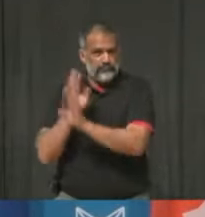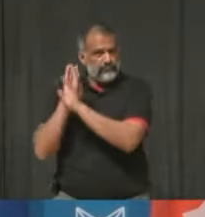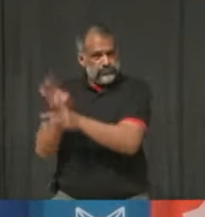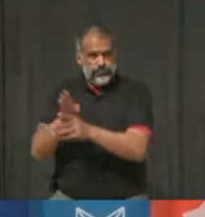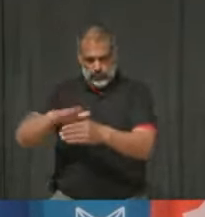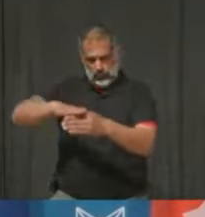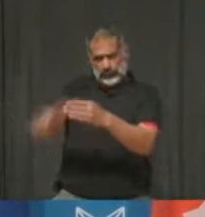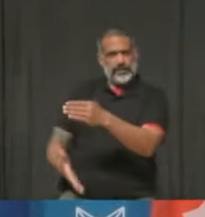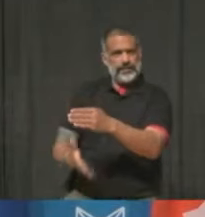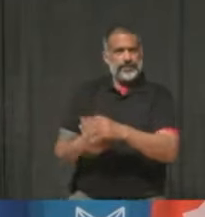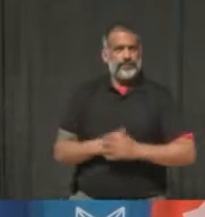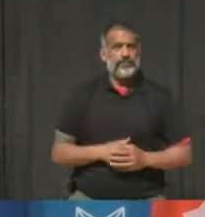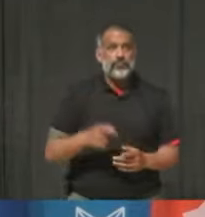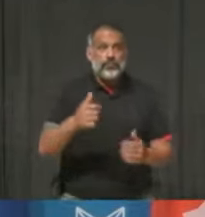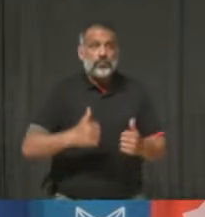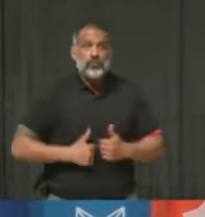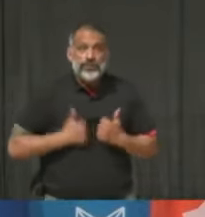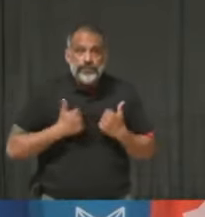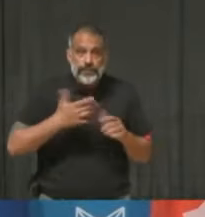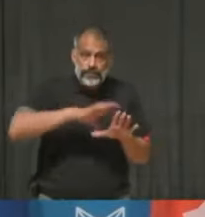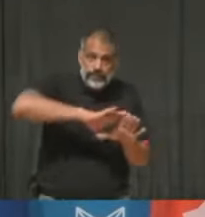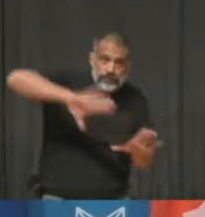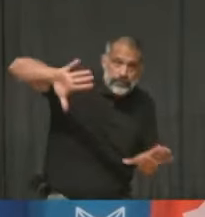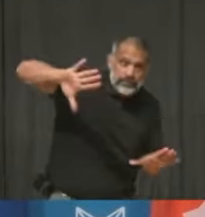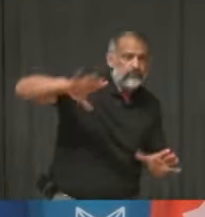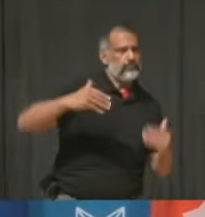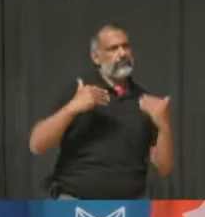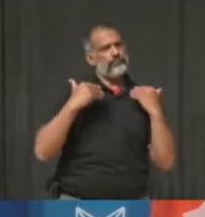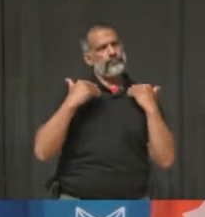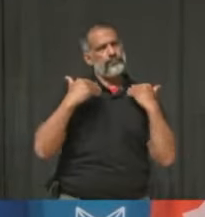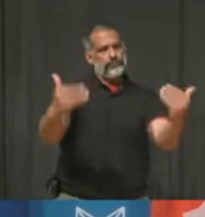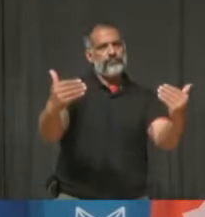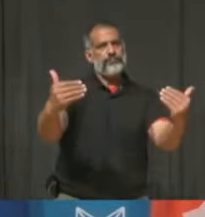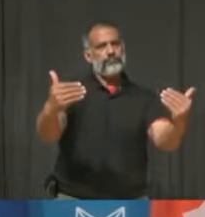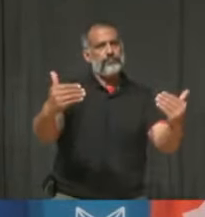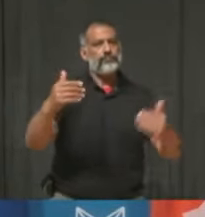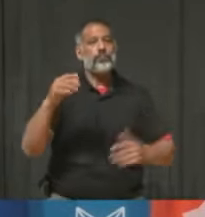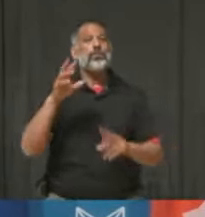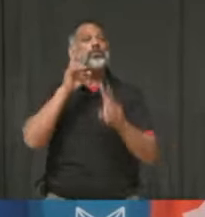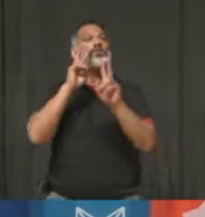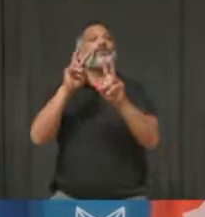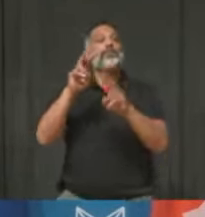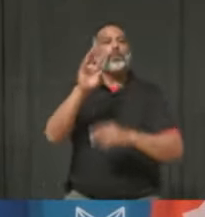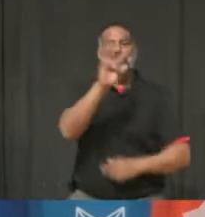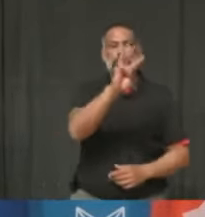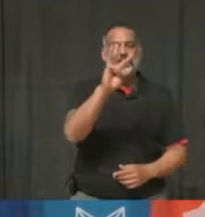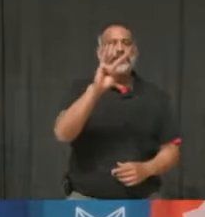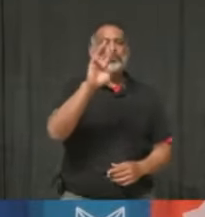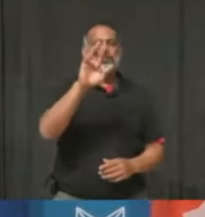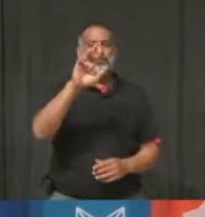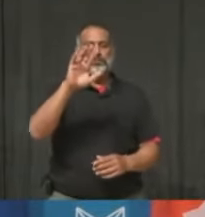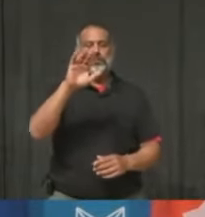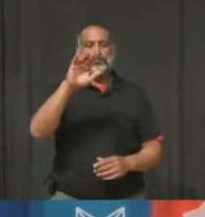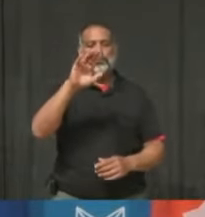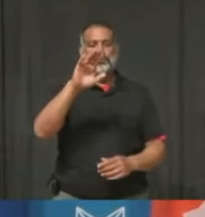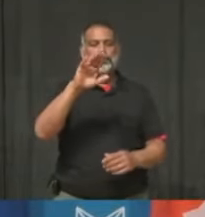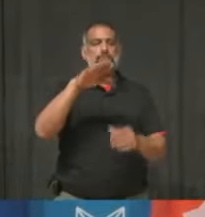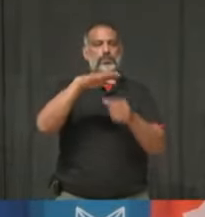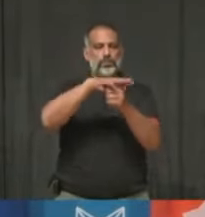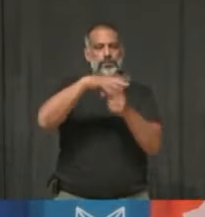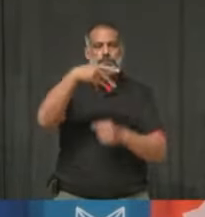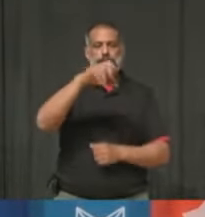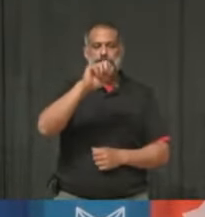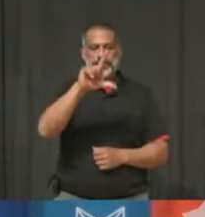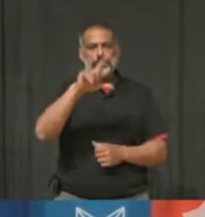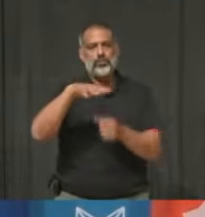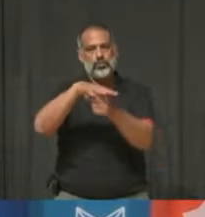in Peel, now is the time to get your shot. Please visit peelregion.ca forward slash COVID-19 vaccine to book your appointment